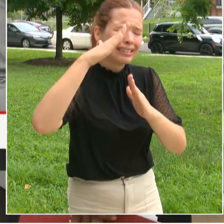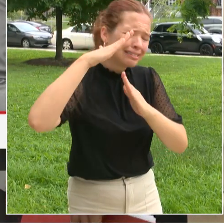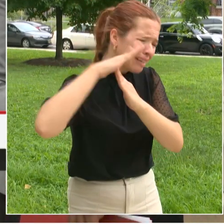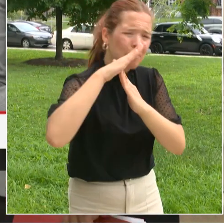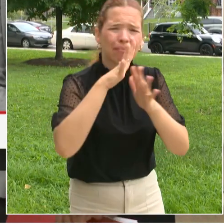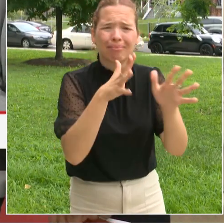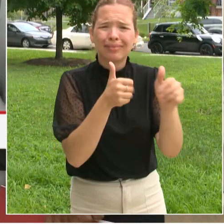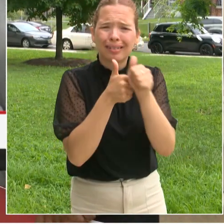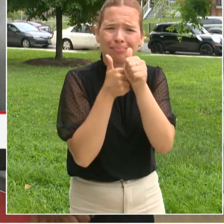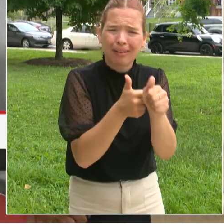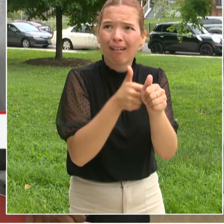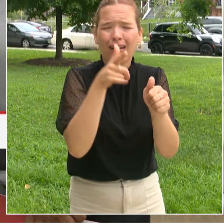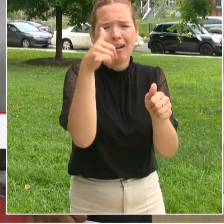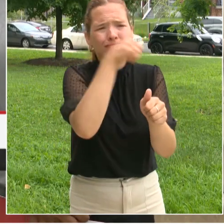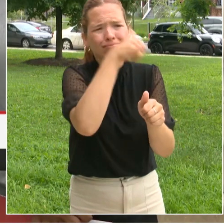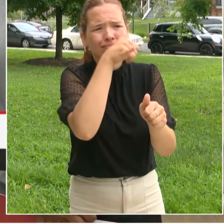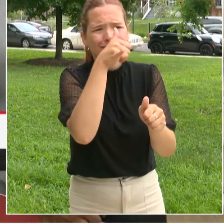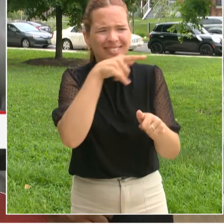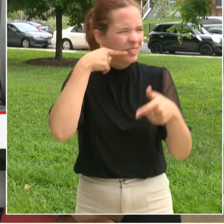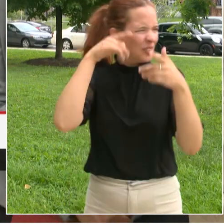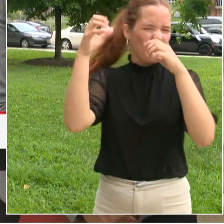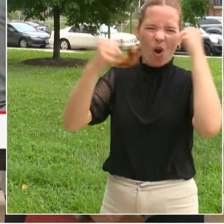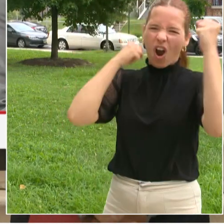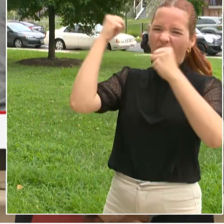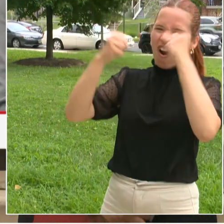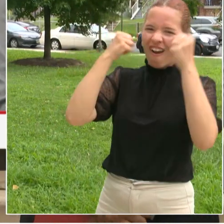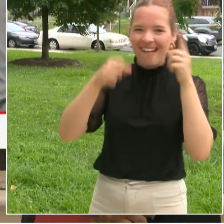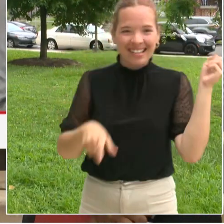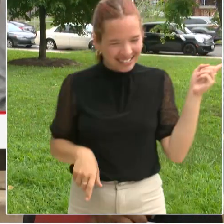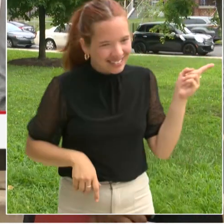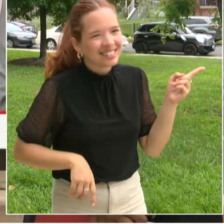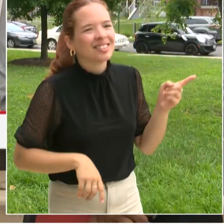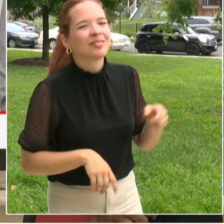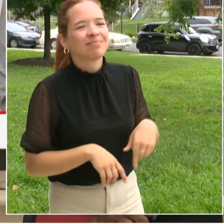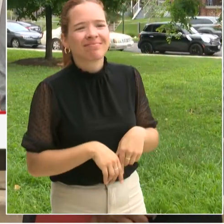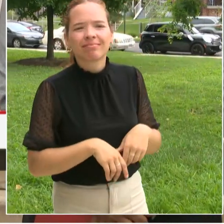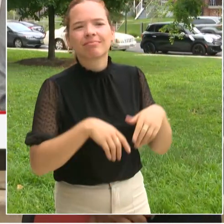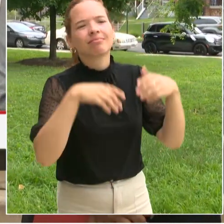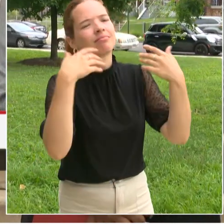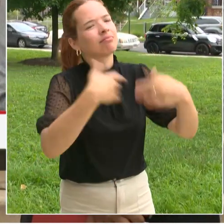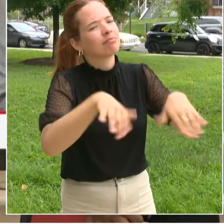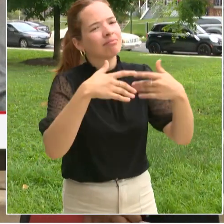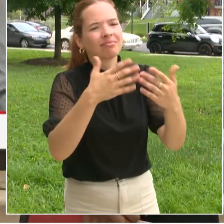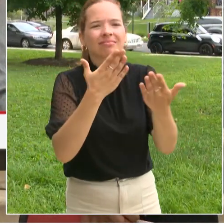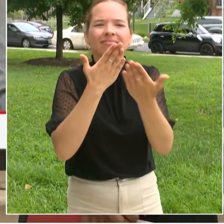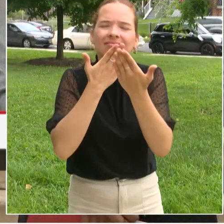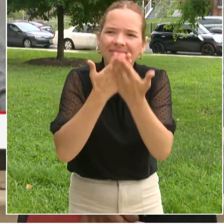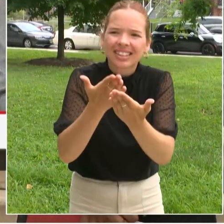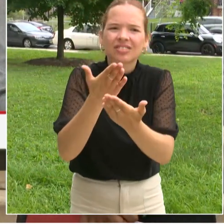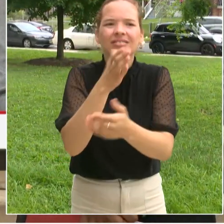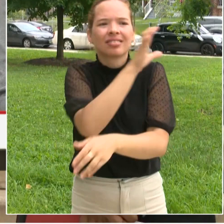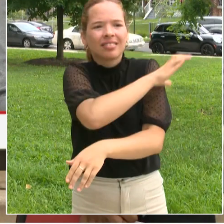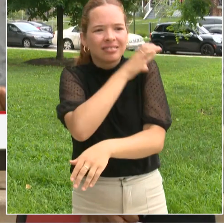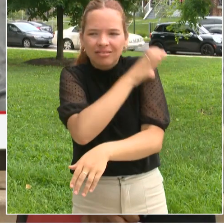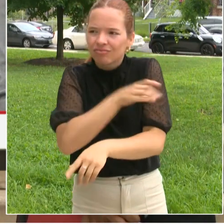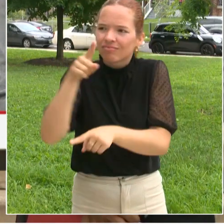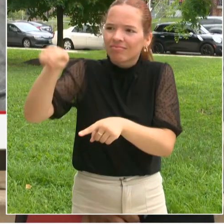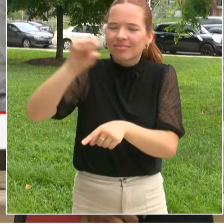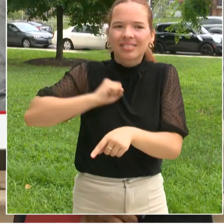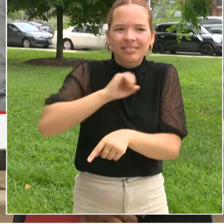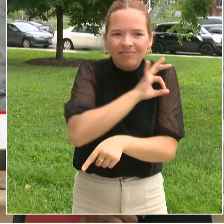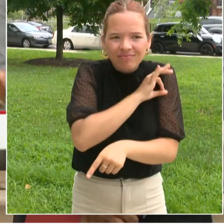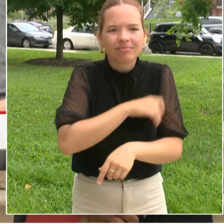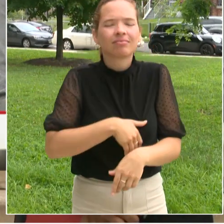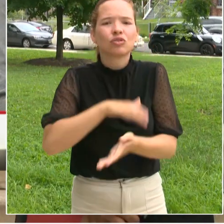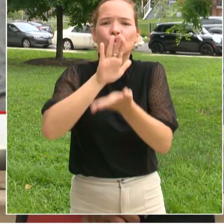And I really attribute that to the hard work of our clinic staff and a really really strong partnership with the school nurses both at